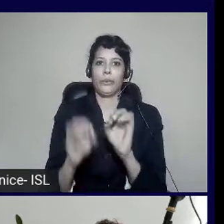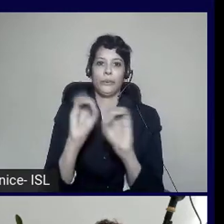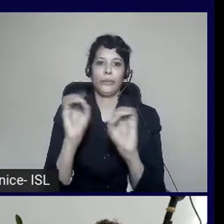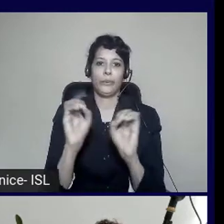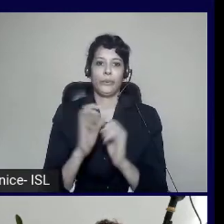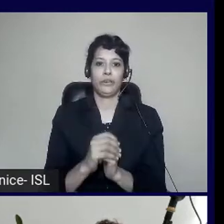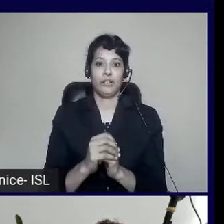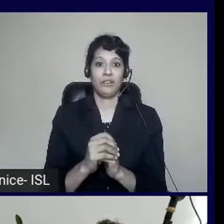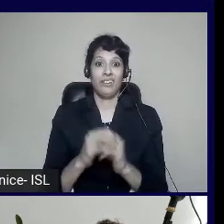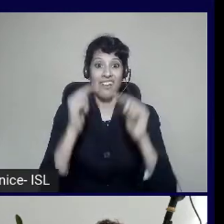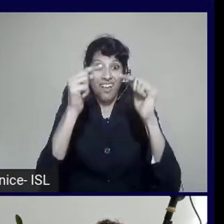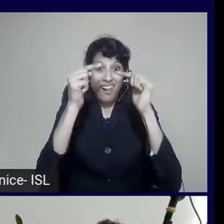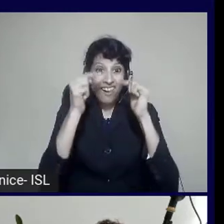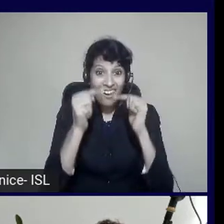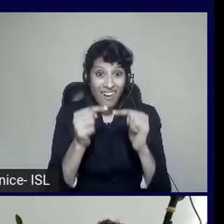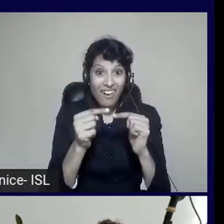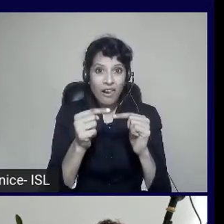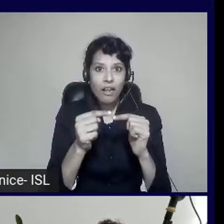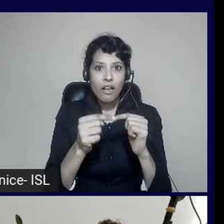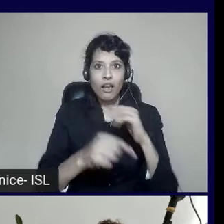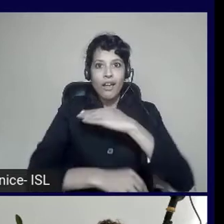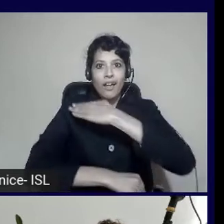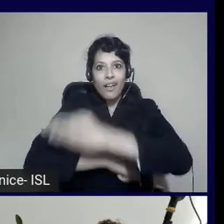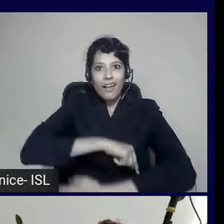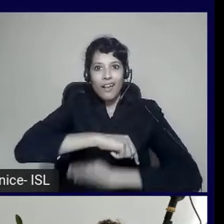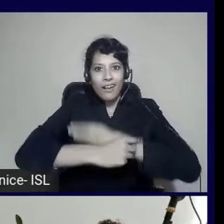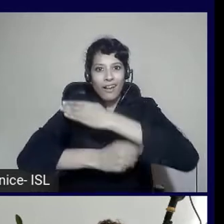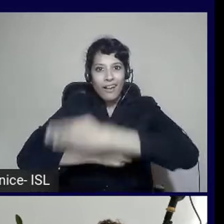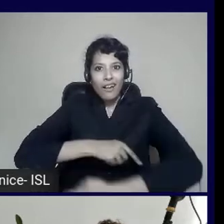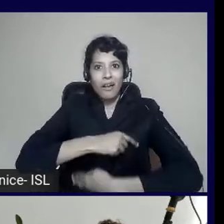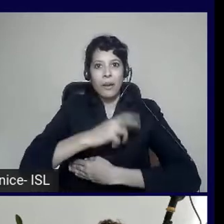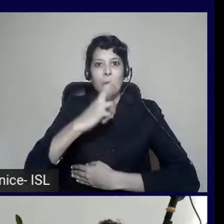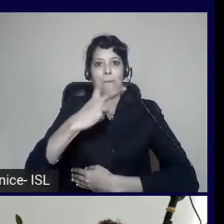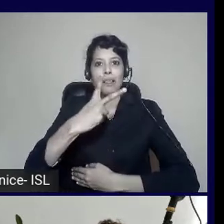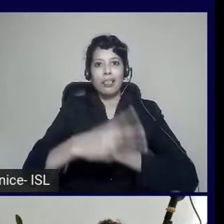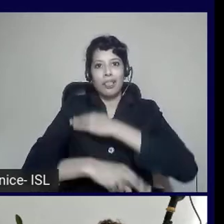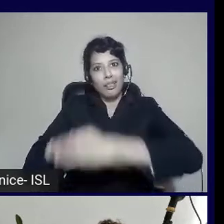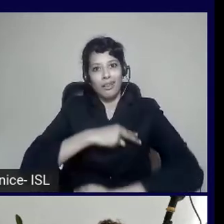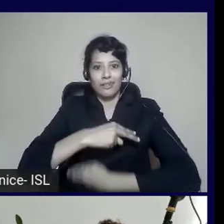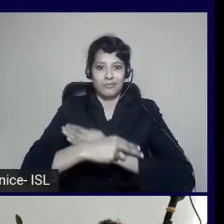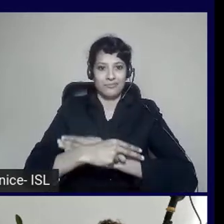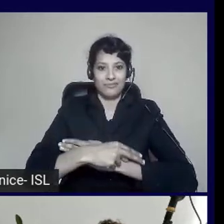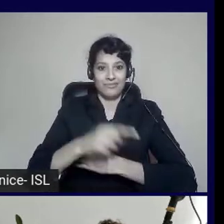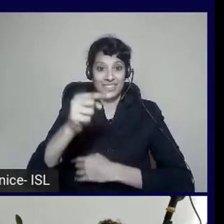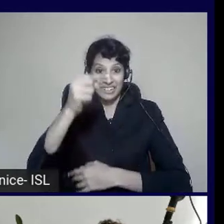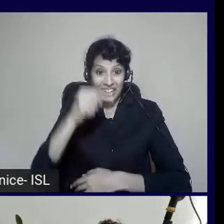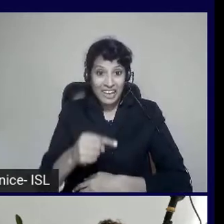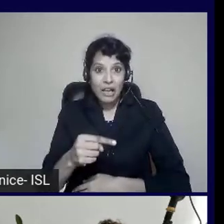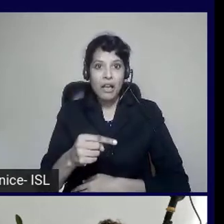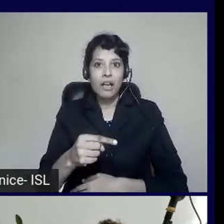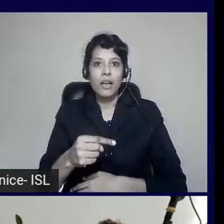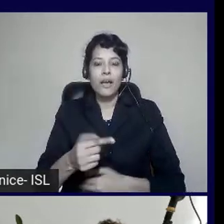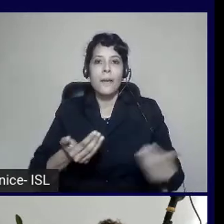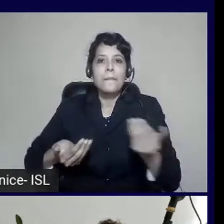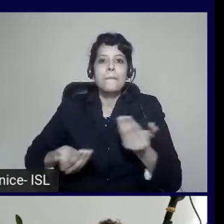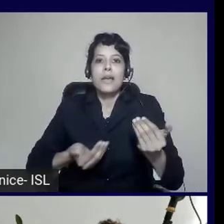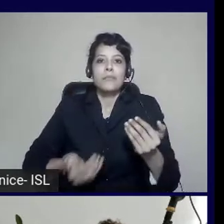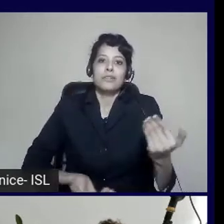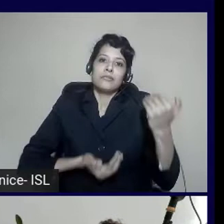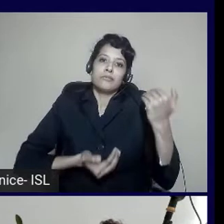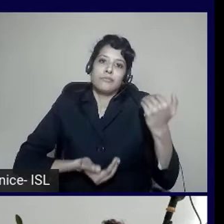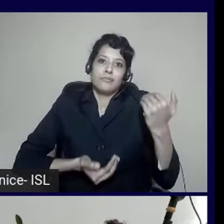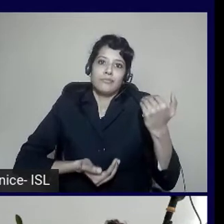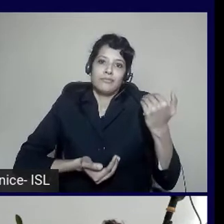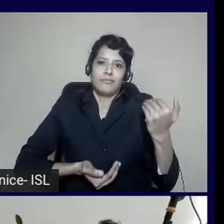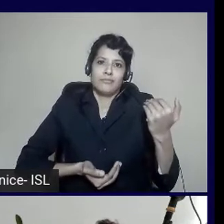someone who has an arm injury. And also in the same spectrum as someone who is in the new parent. Now, know what you're